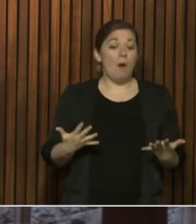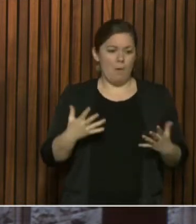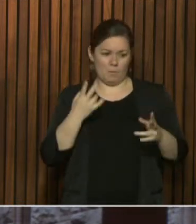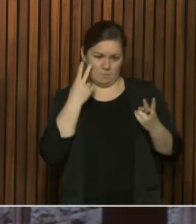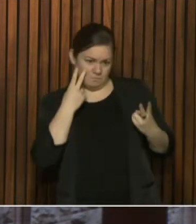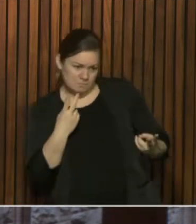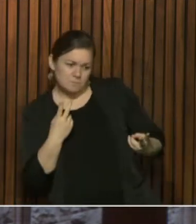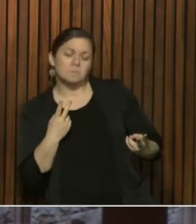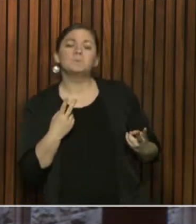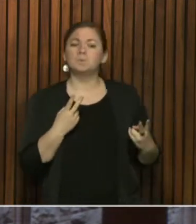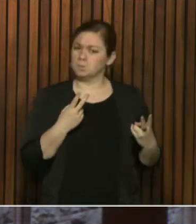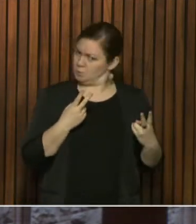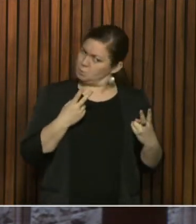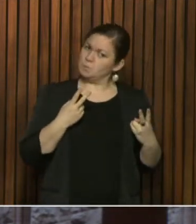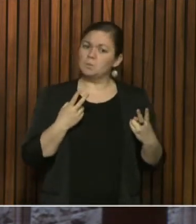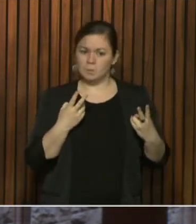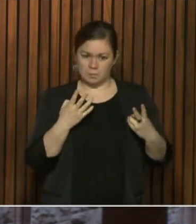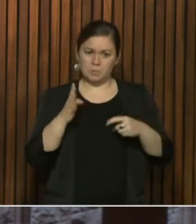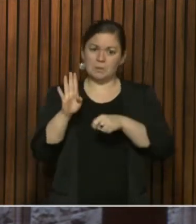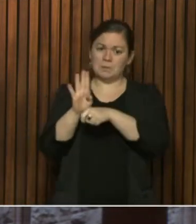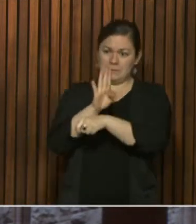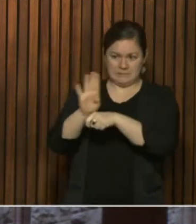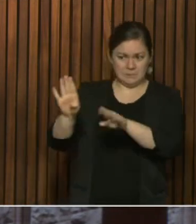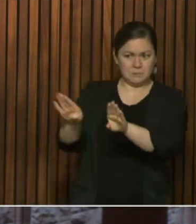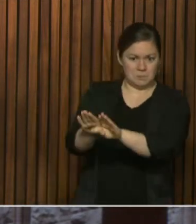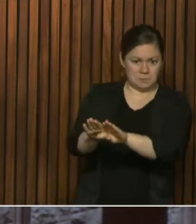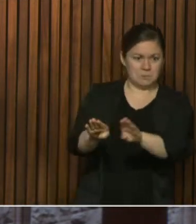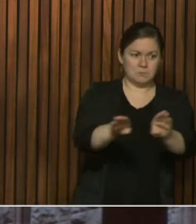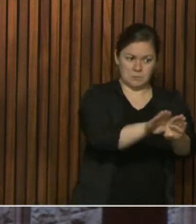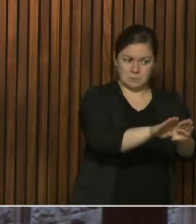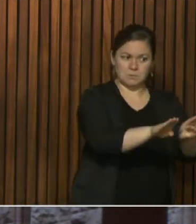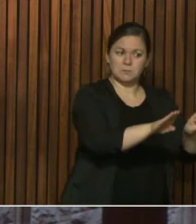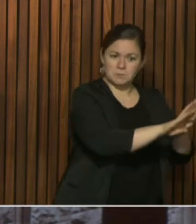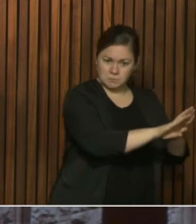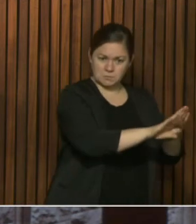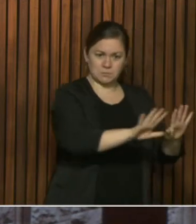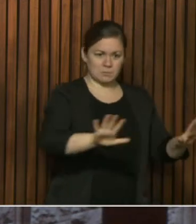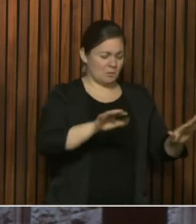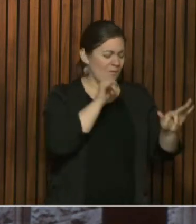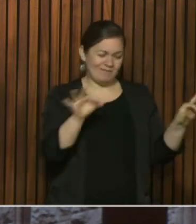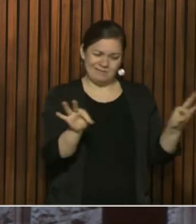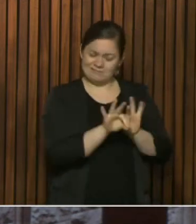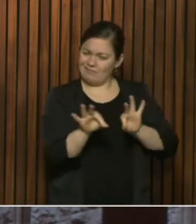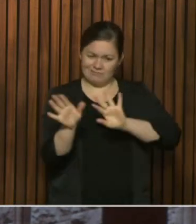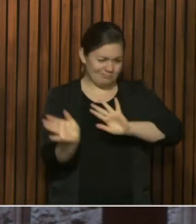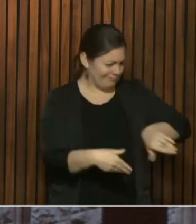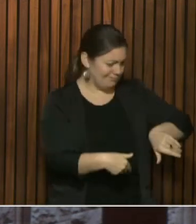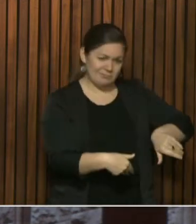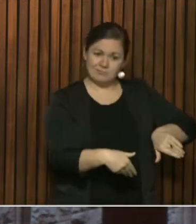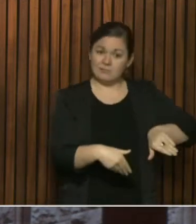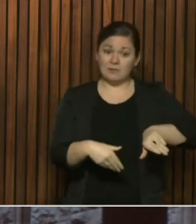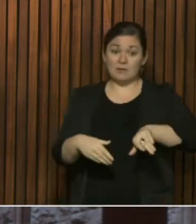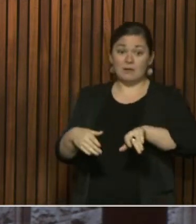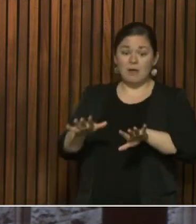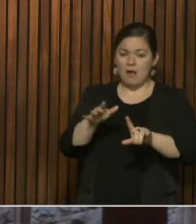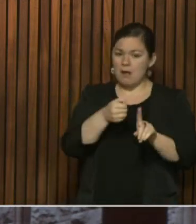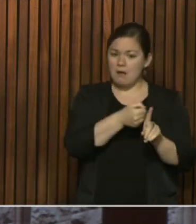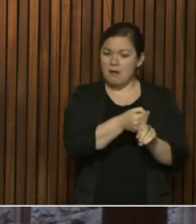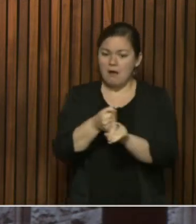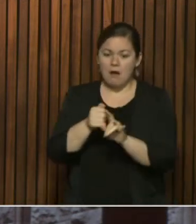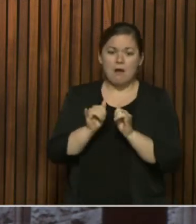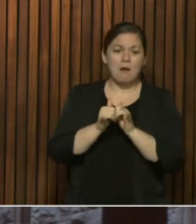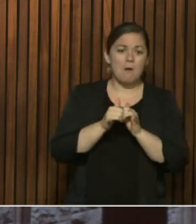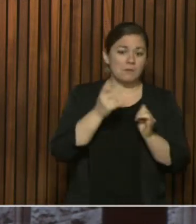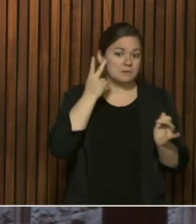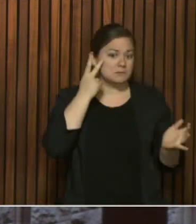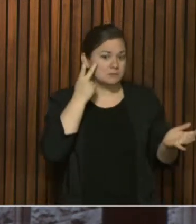businesses. And how is that going to impact us in that regard as people are doing various things to, I guess, to adjust to